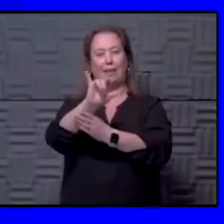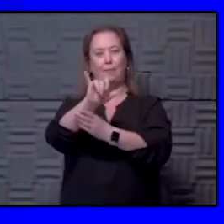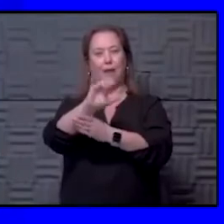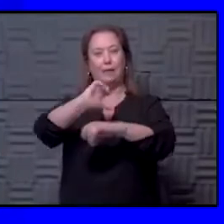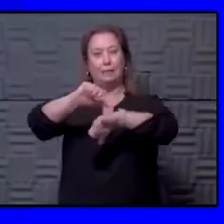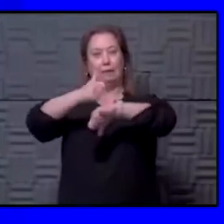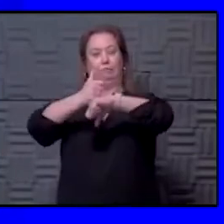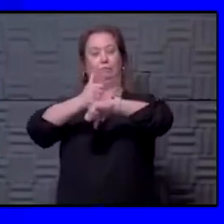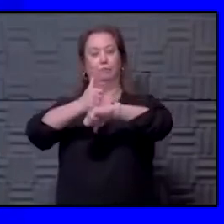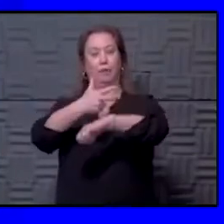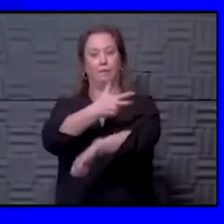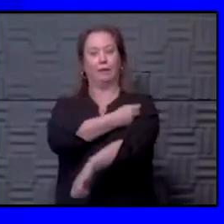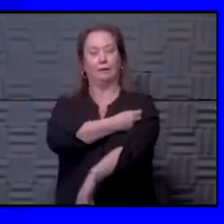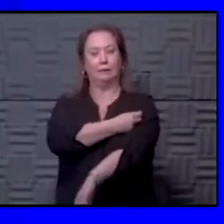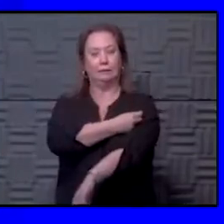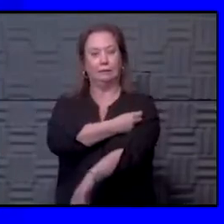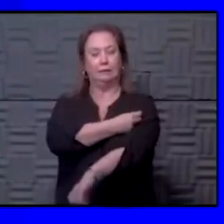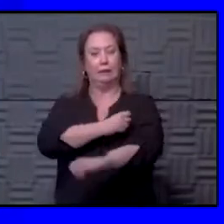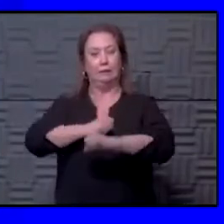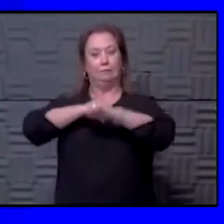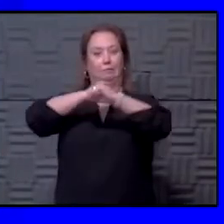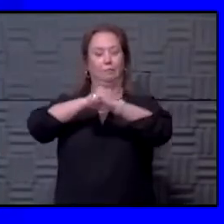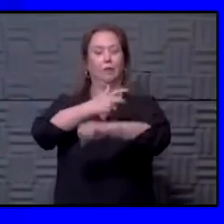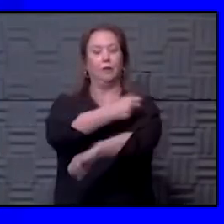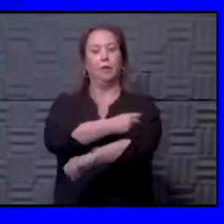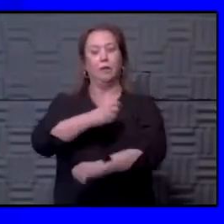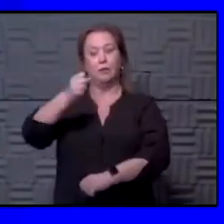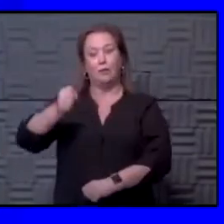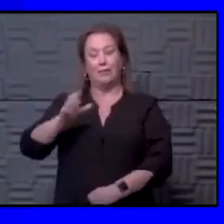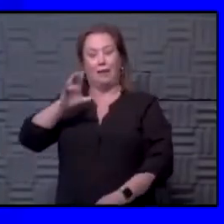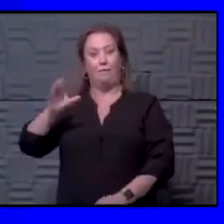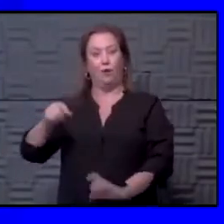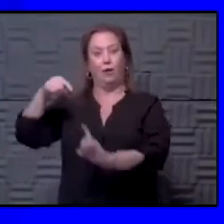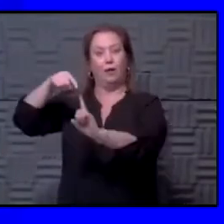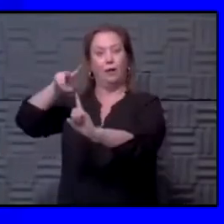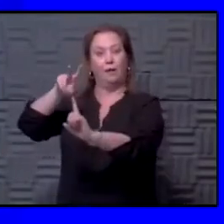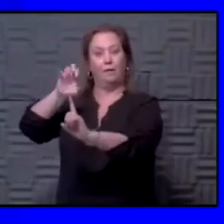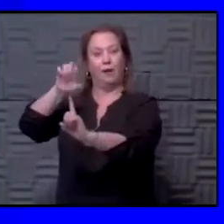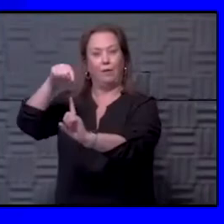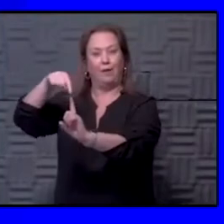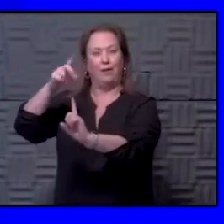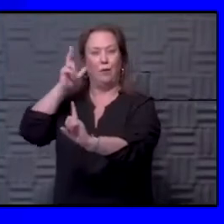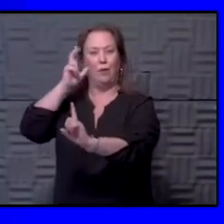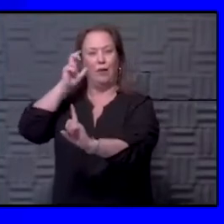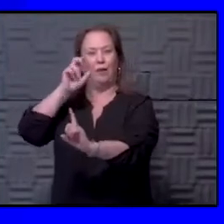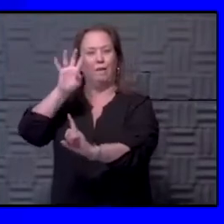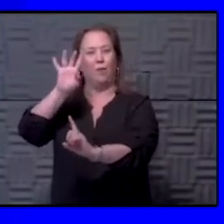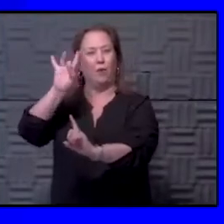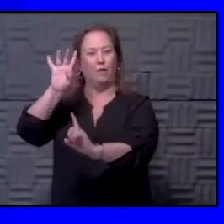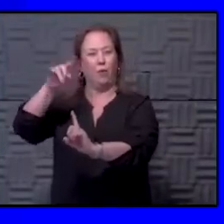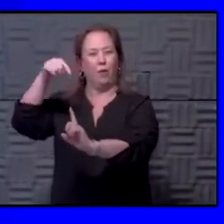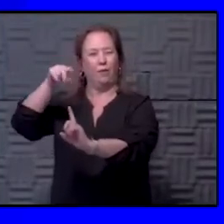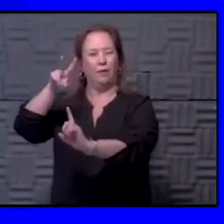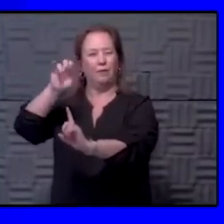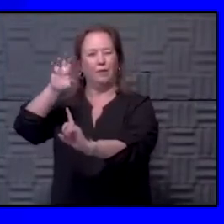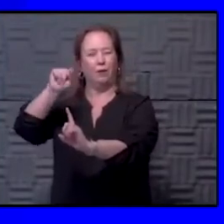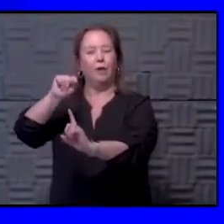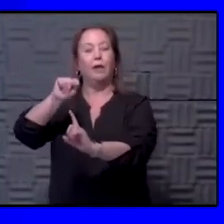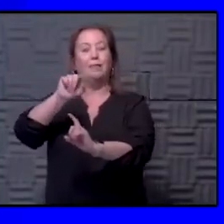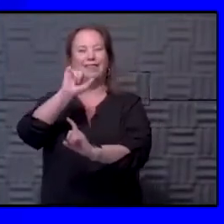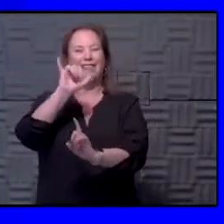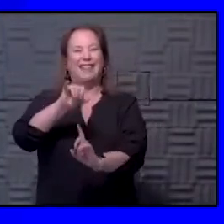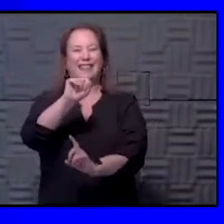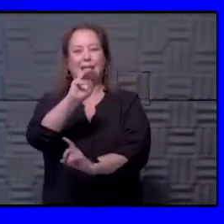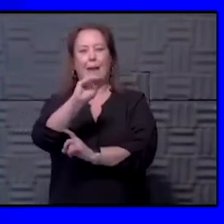vaccine. So, specifically for the South Africa, the number that you're going to hear is 484. There's an amino acid substitution